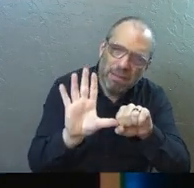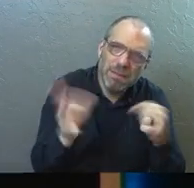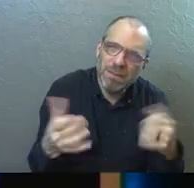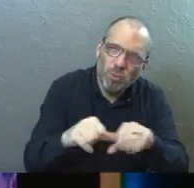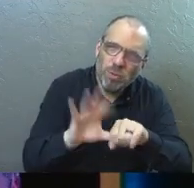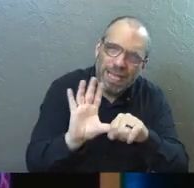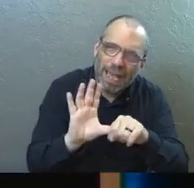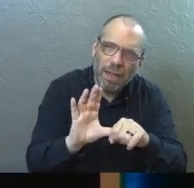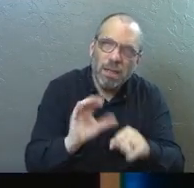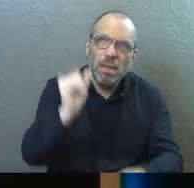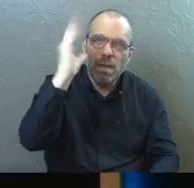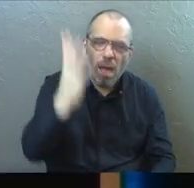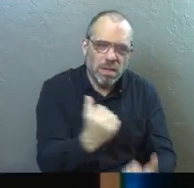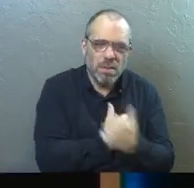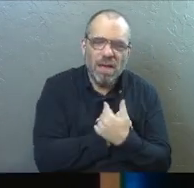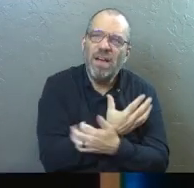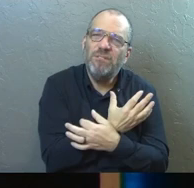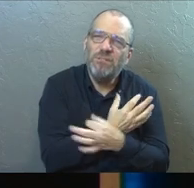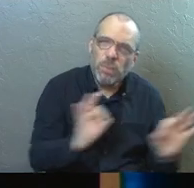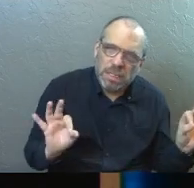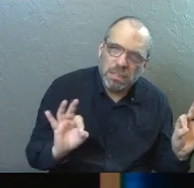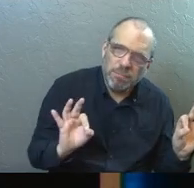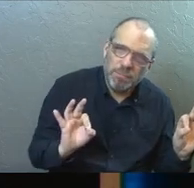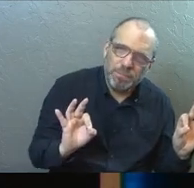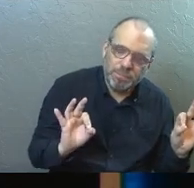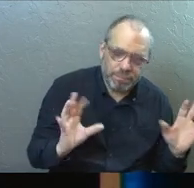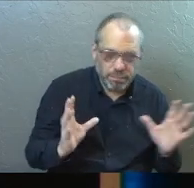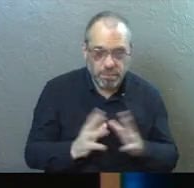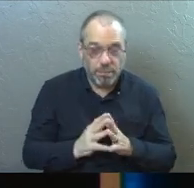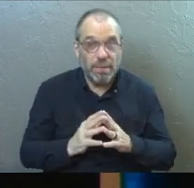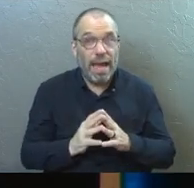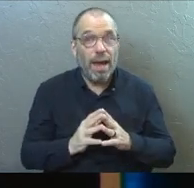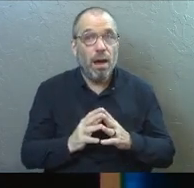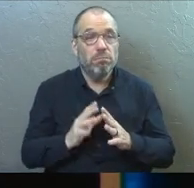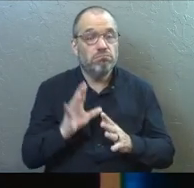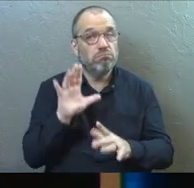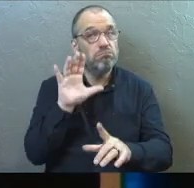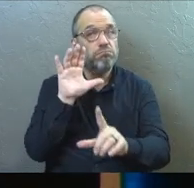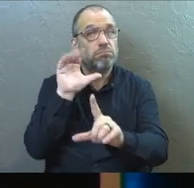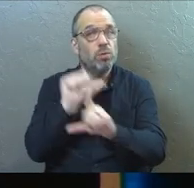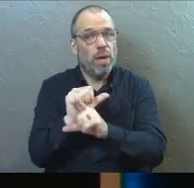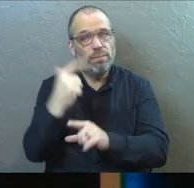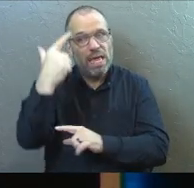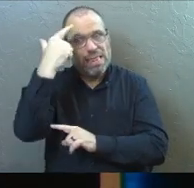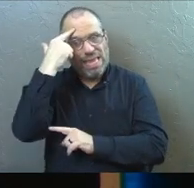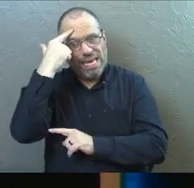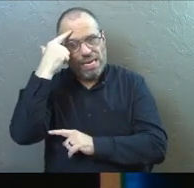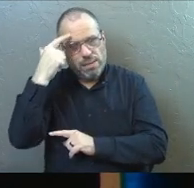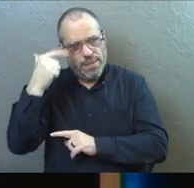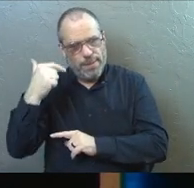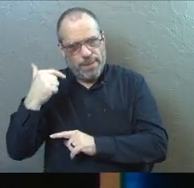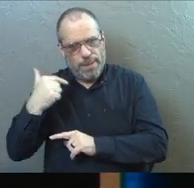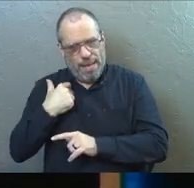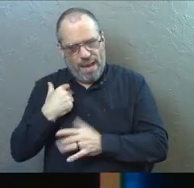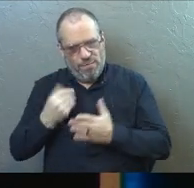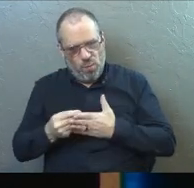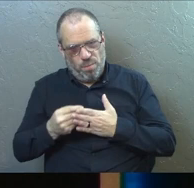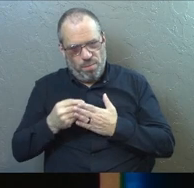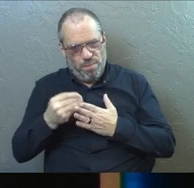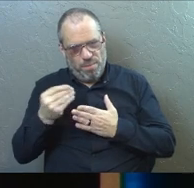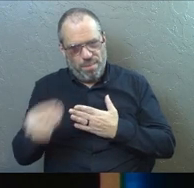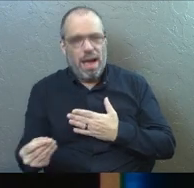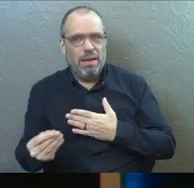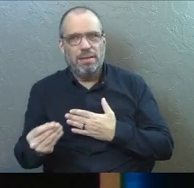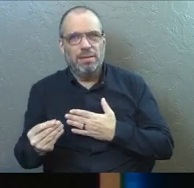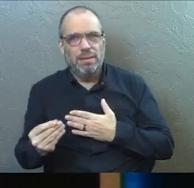The love of God must be free. And it's a trap to think that you have to buy it.